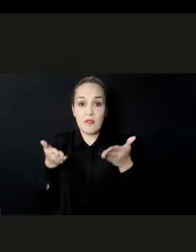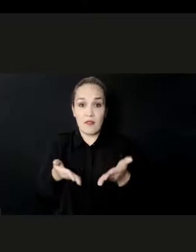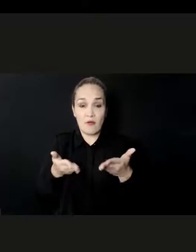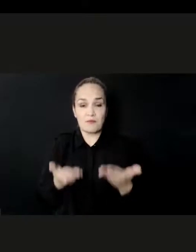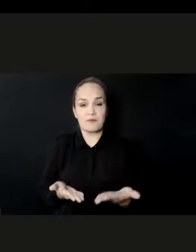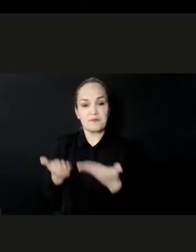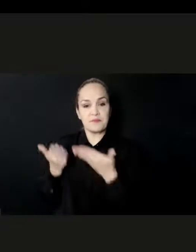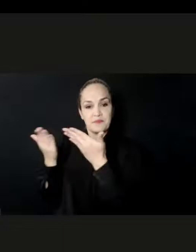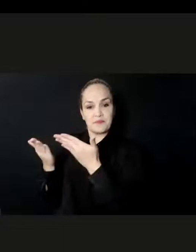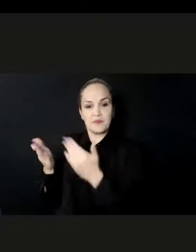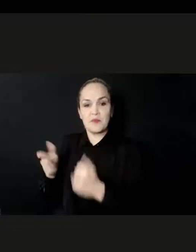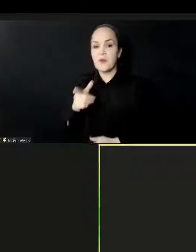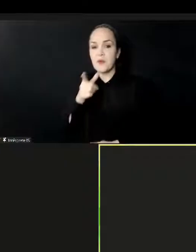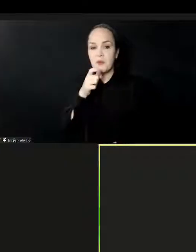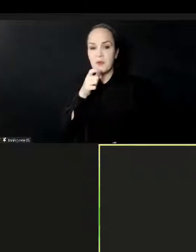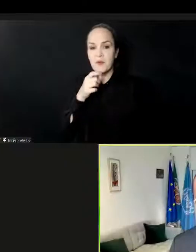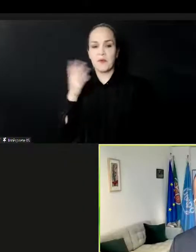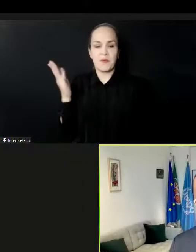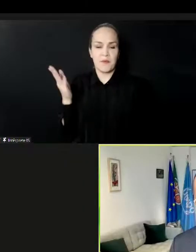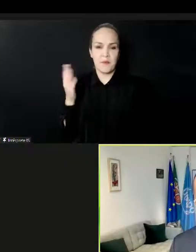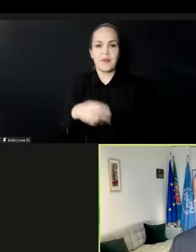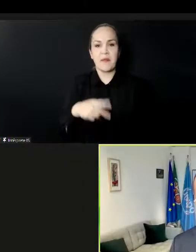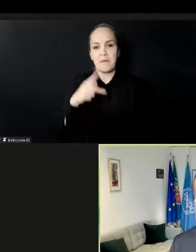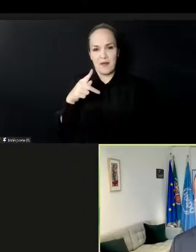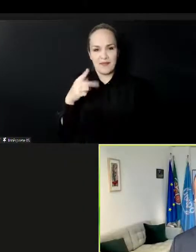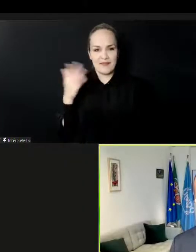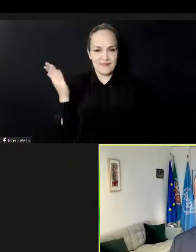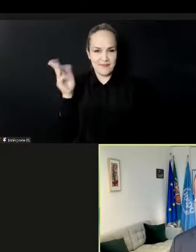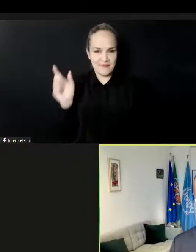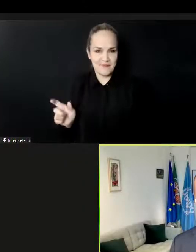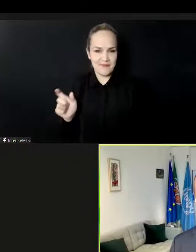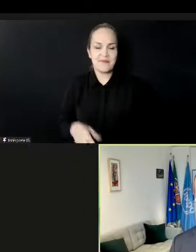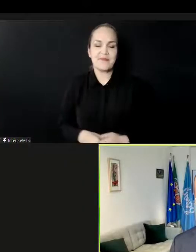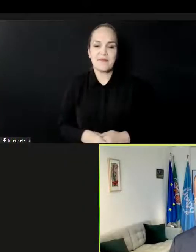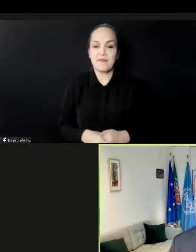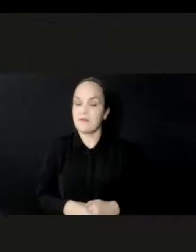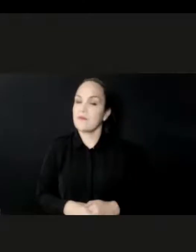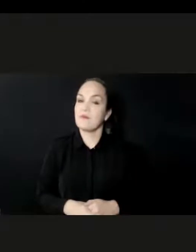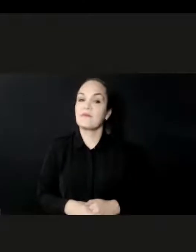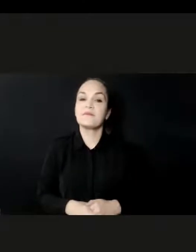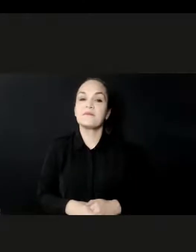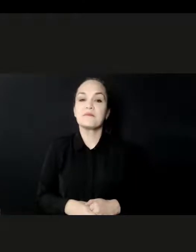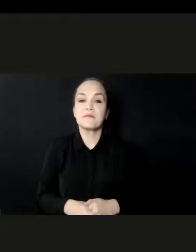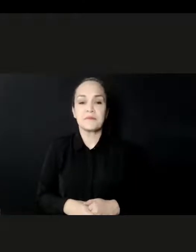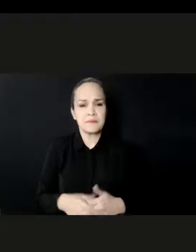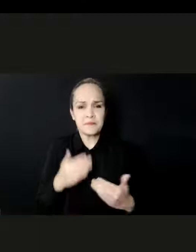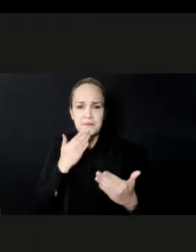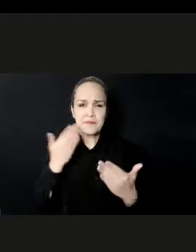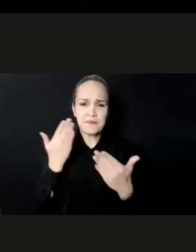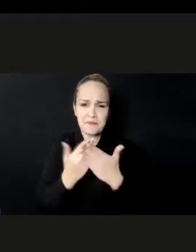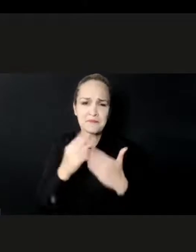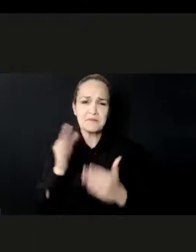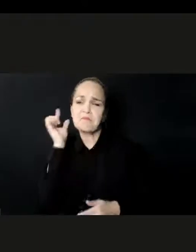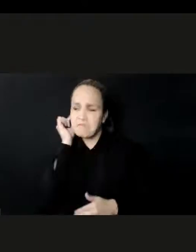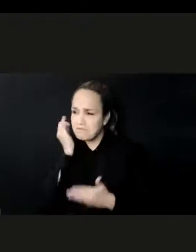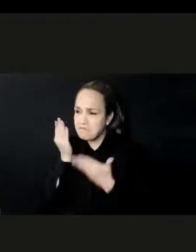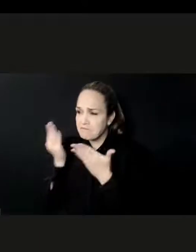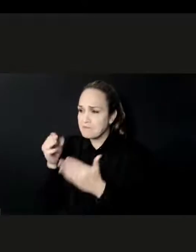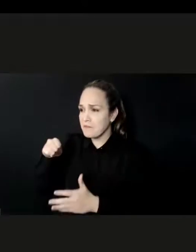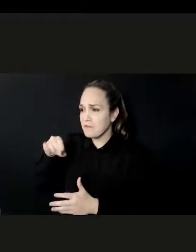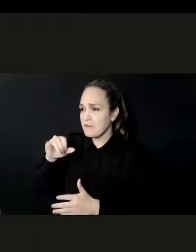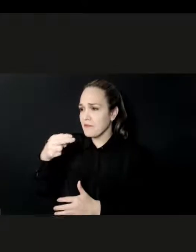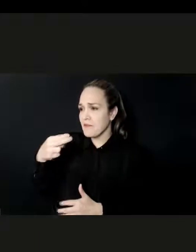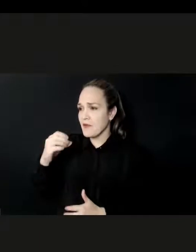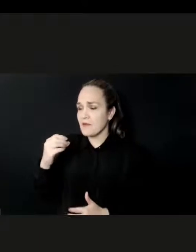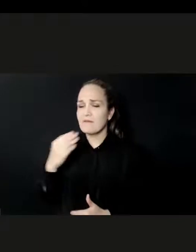Thank you very much, Mrs. Miyoshi Rotori. We really value this partnership and